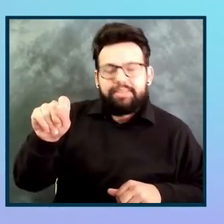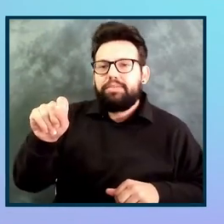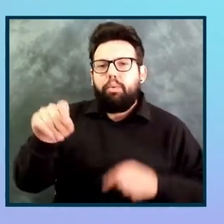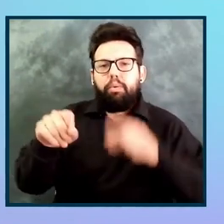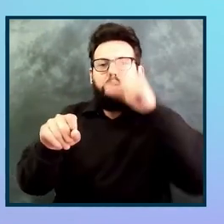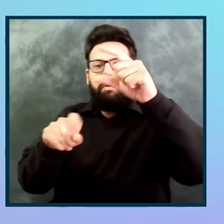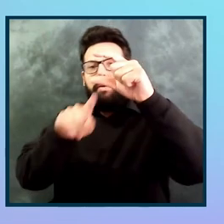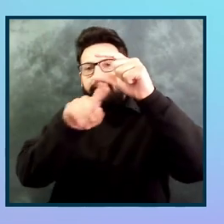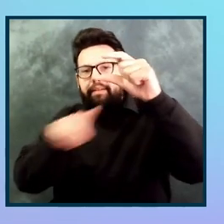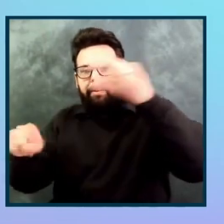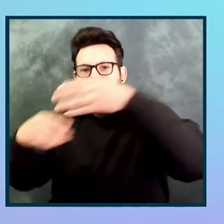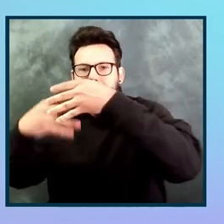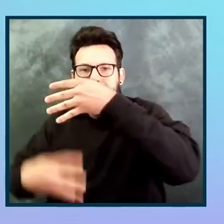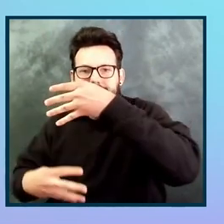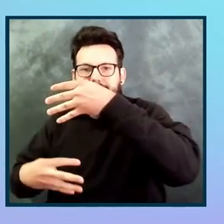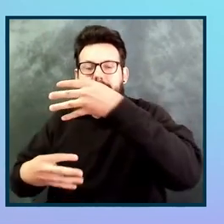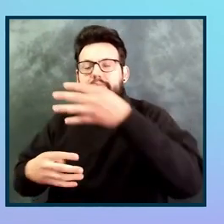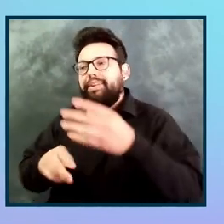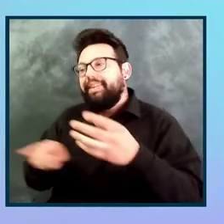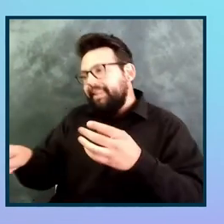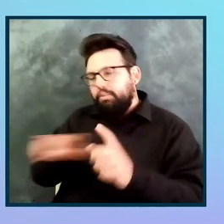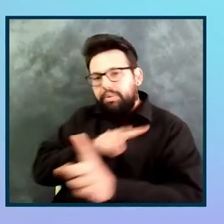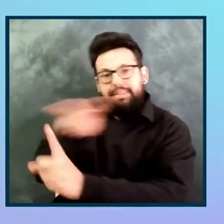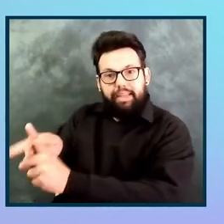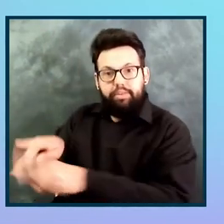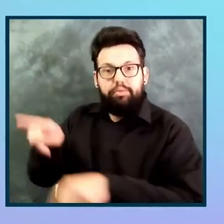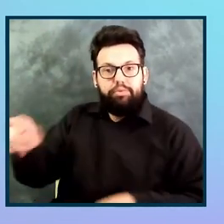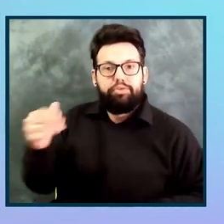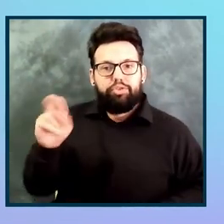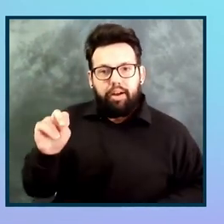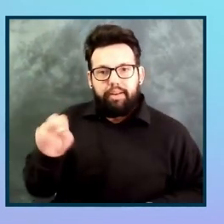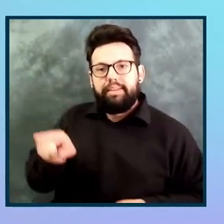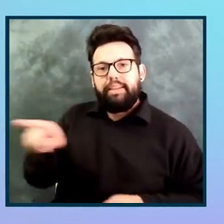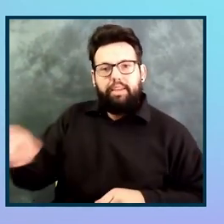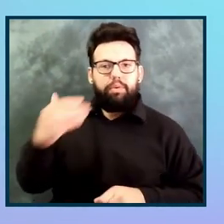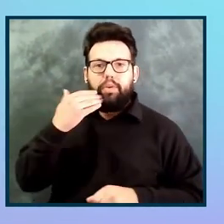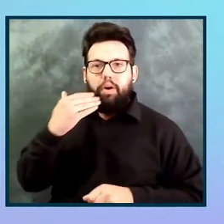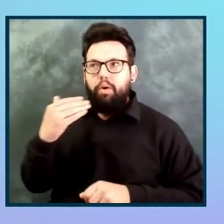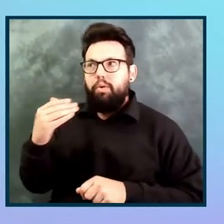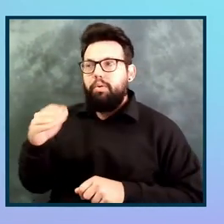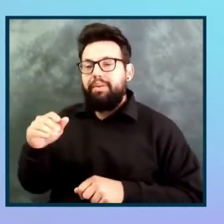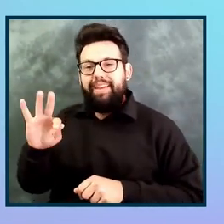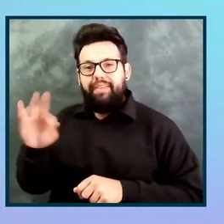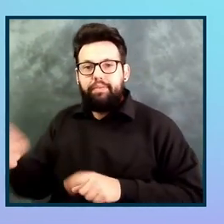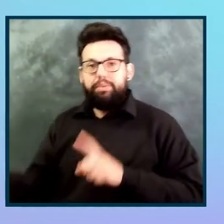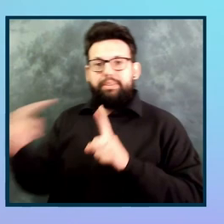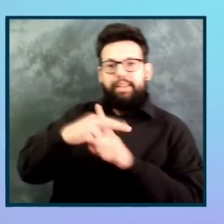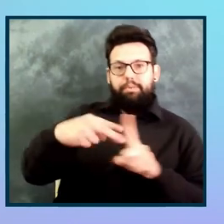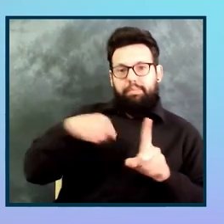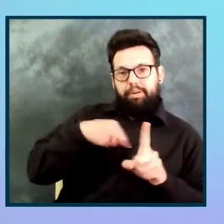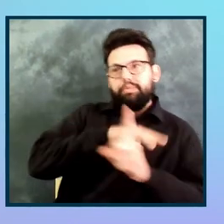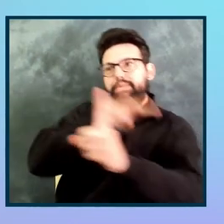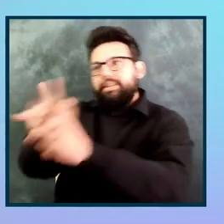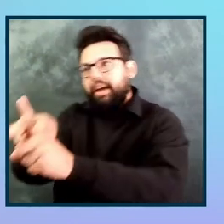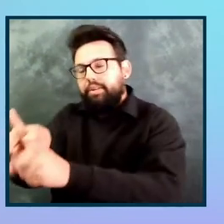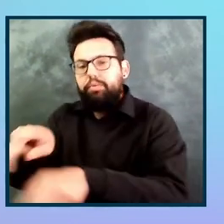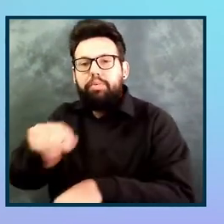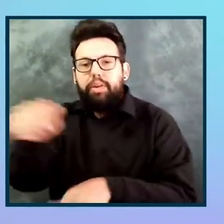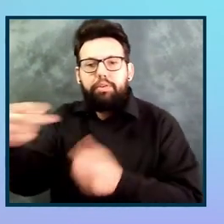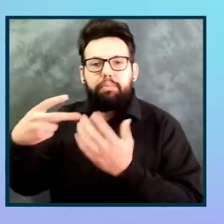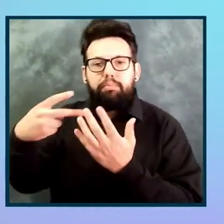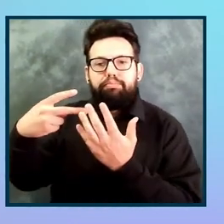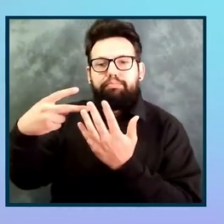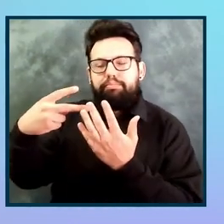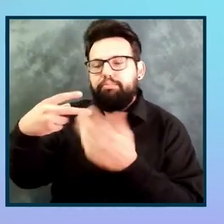And they would be assigned to him. And then he would know whether he needed to assign it to me or one of our product stakeholders if they needed to